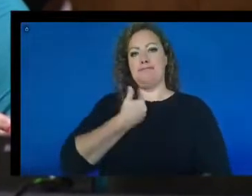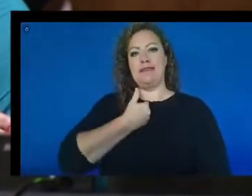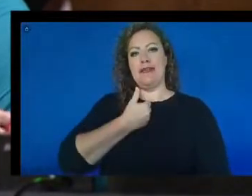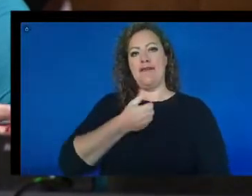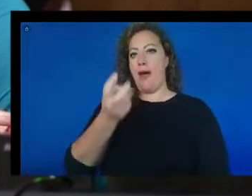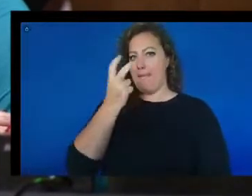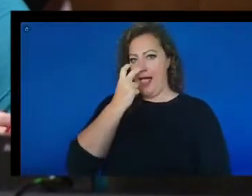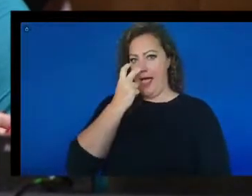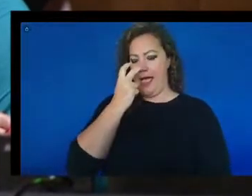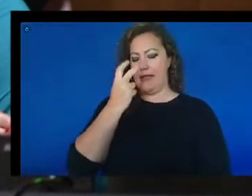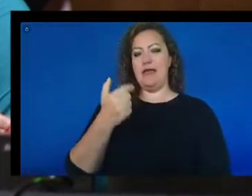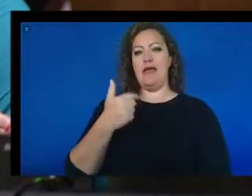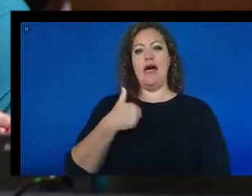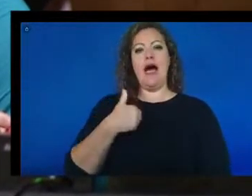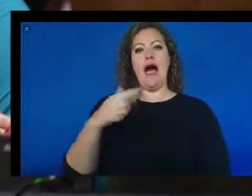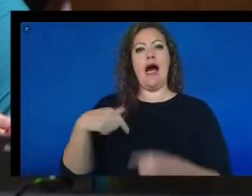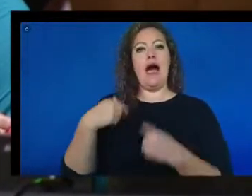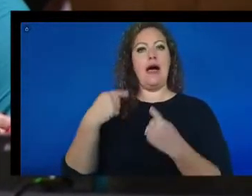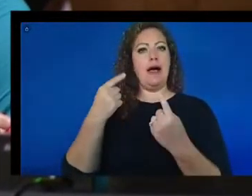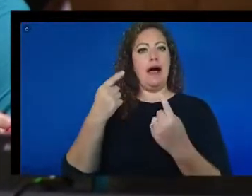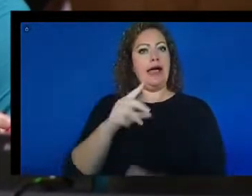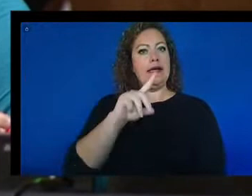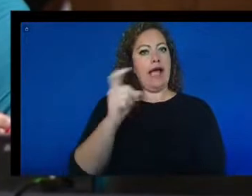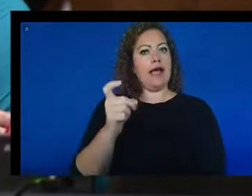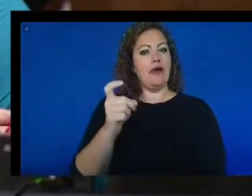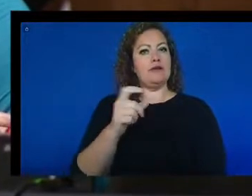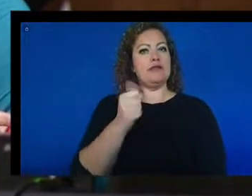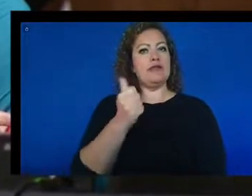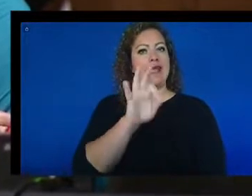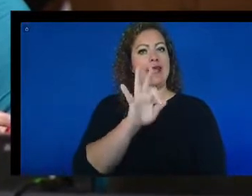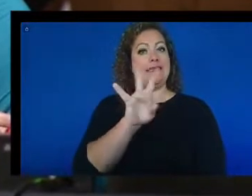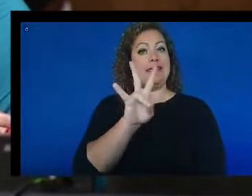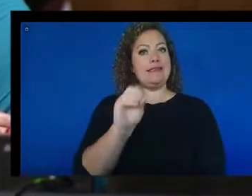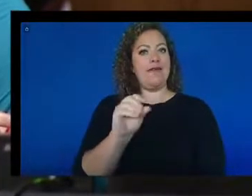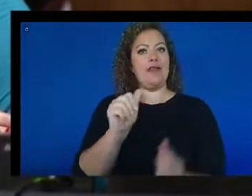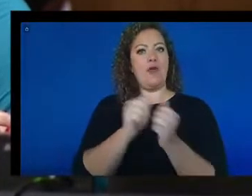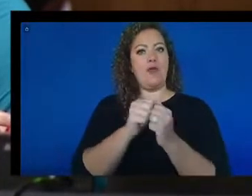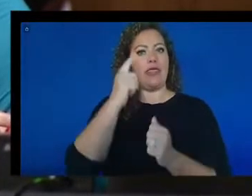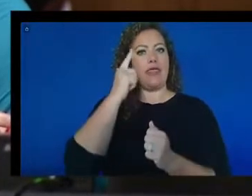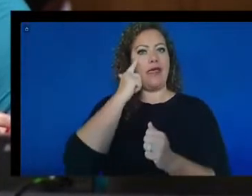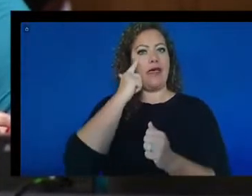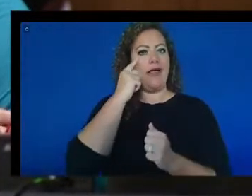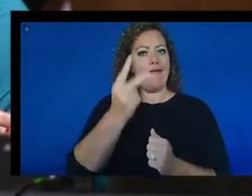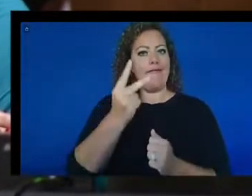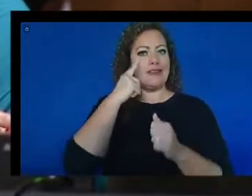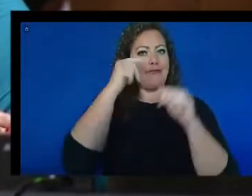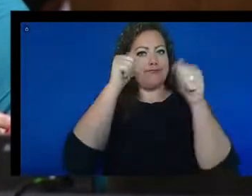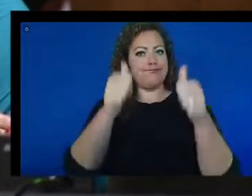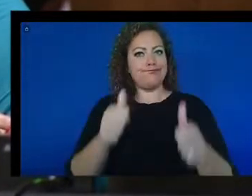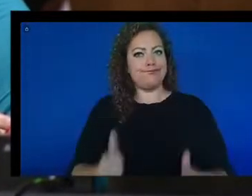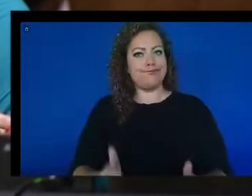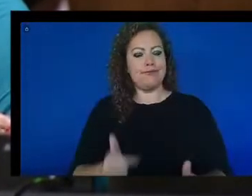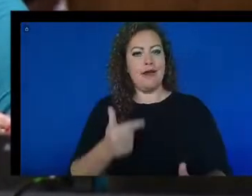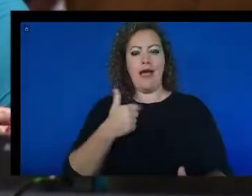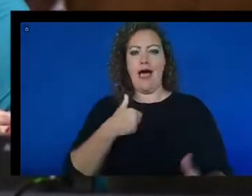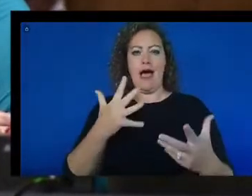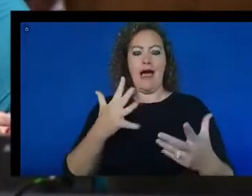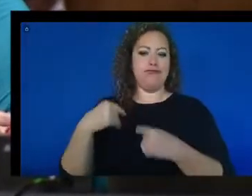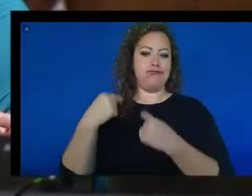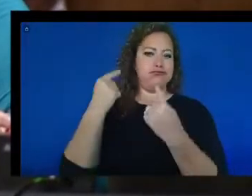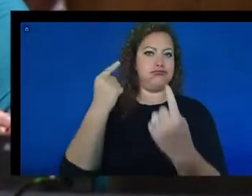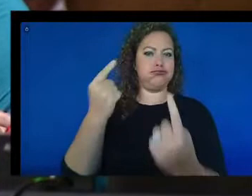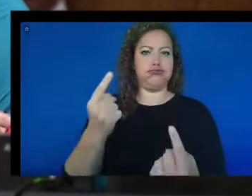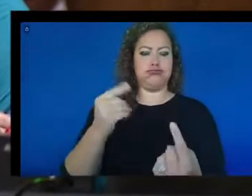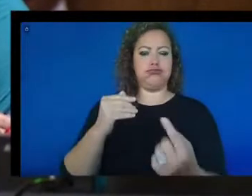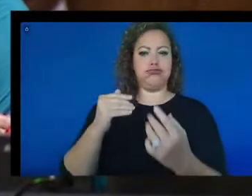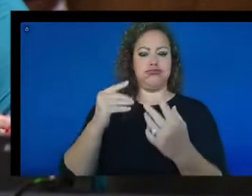have been diagnosed in 1970 with a progressive vision loss, so I've gone through all the various stages of